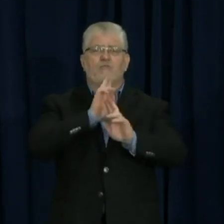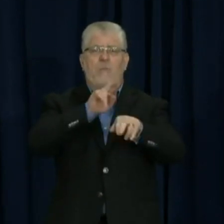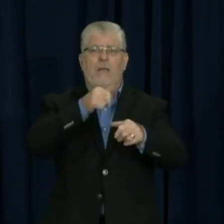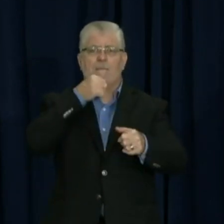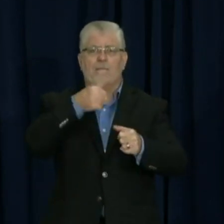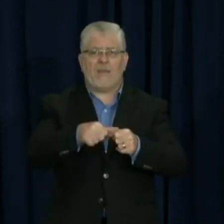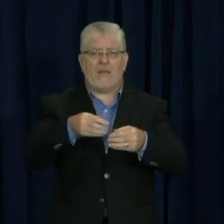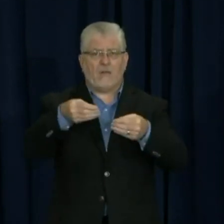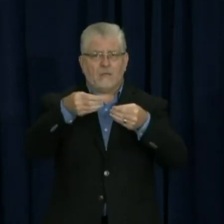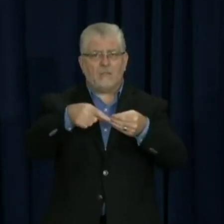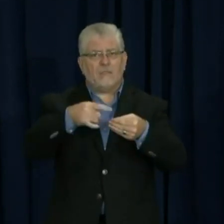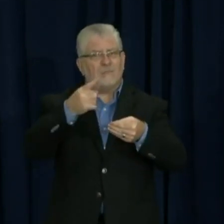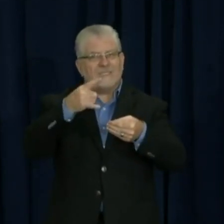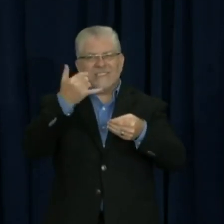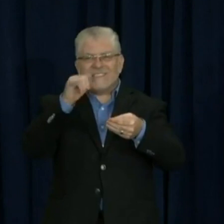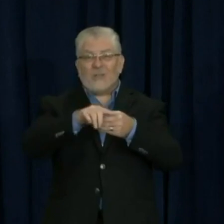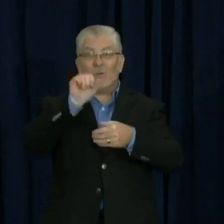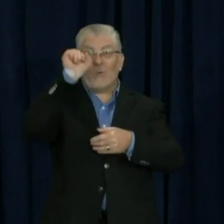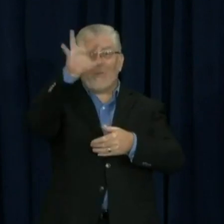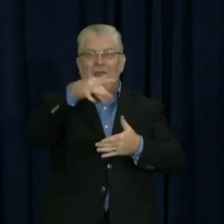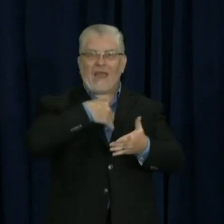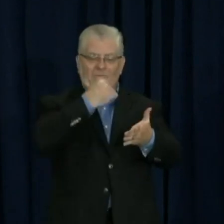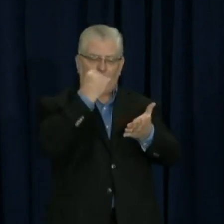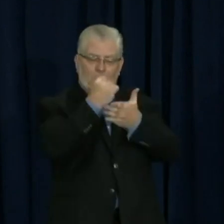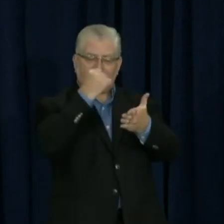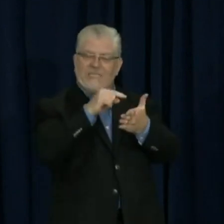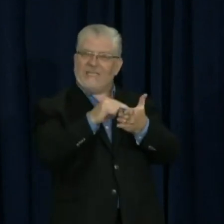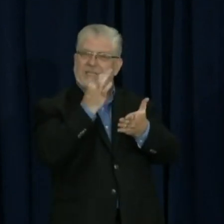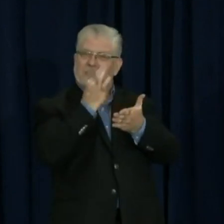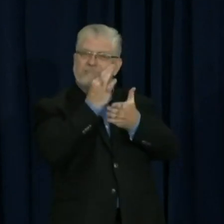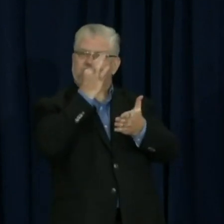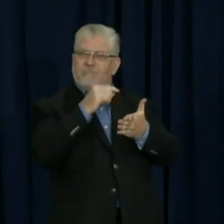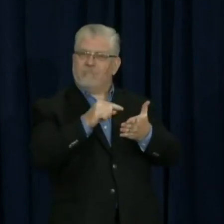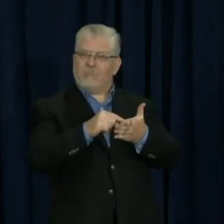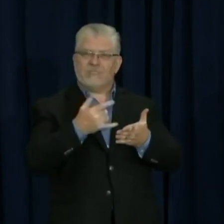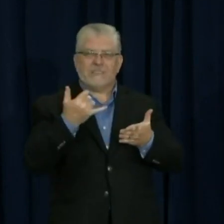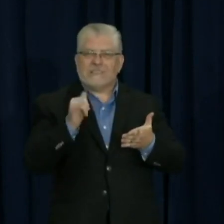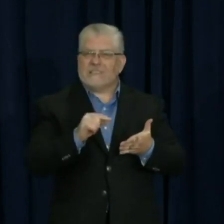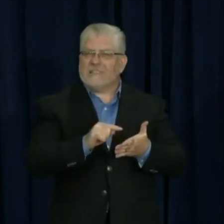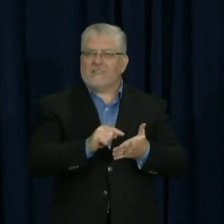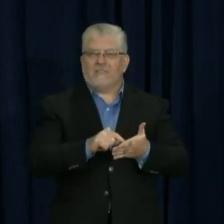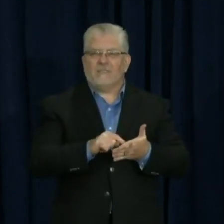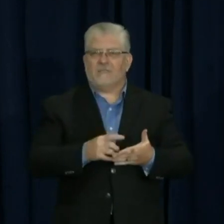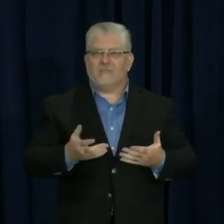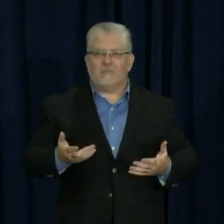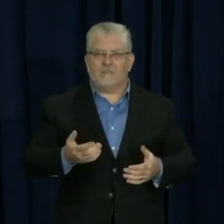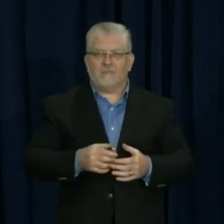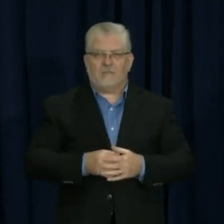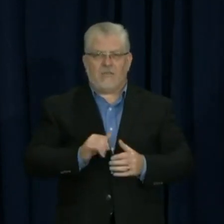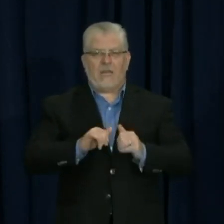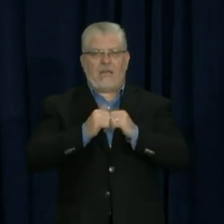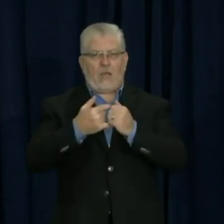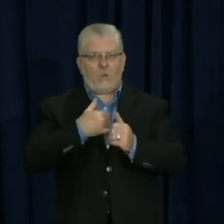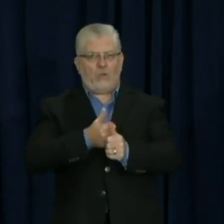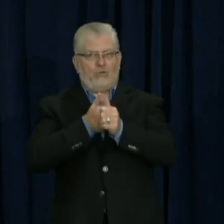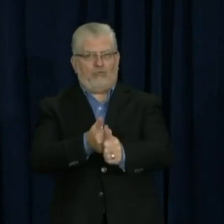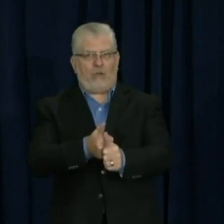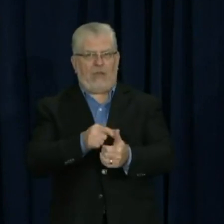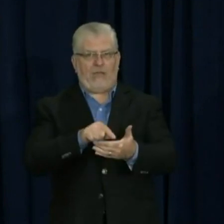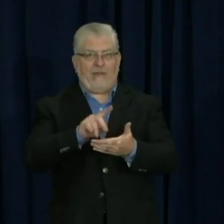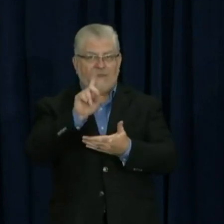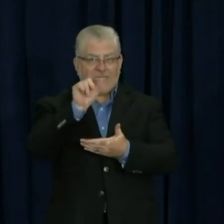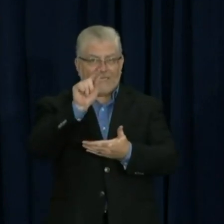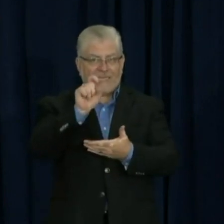postmarked. They have timing marks. They are date stamped. They are still trackable by date. So it's a tiny